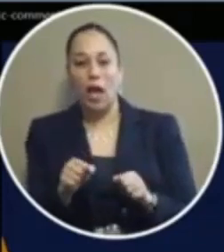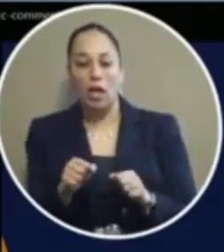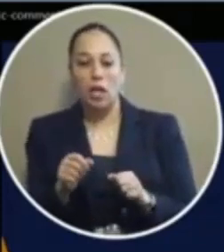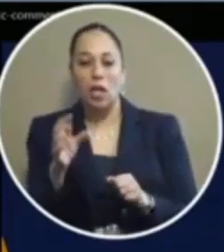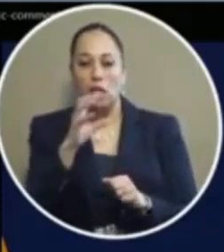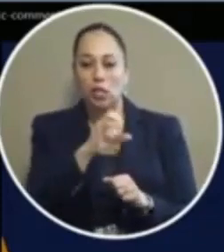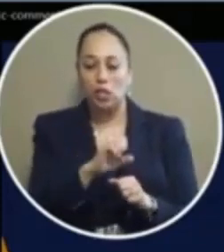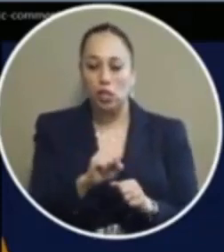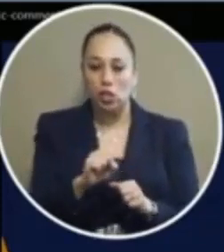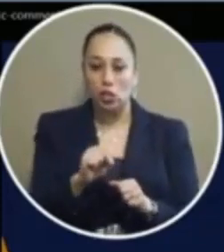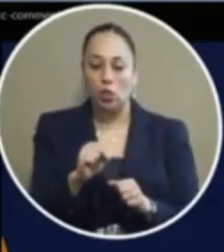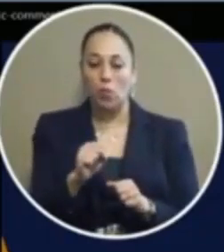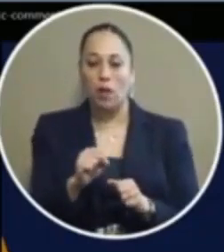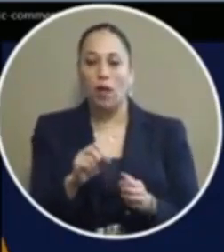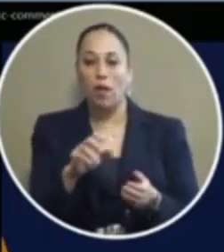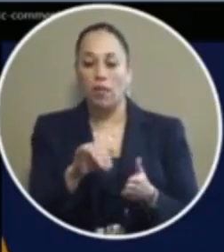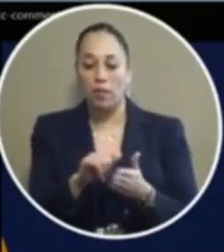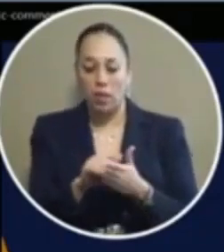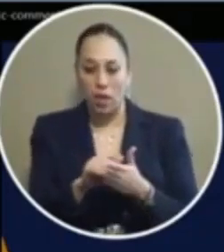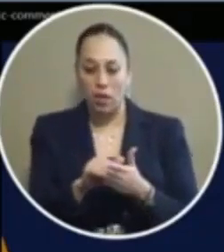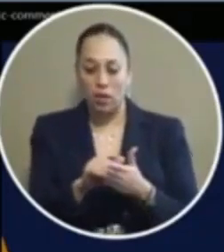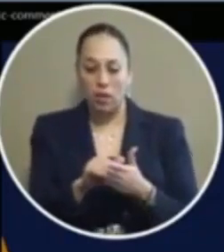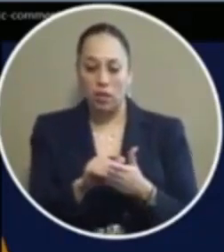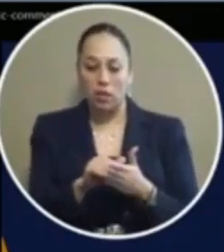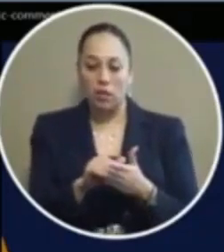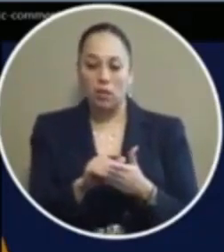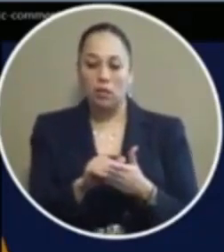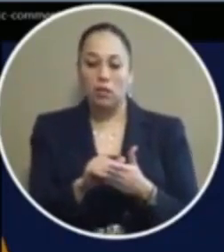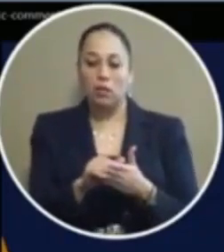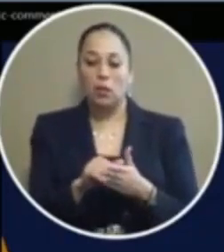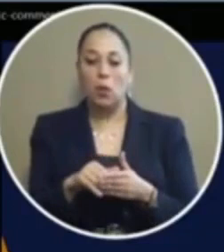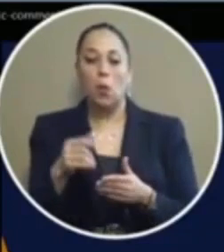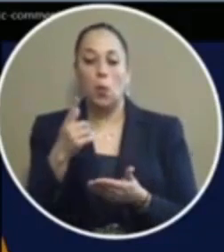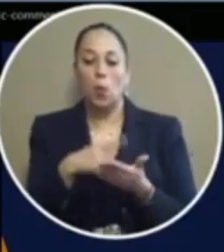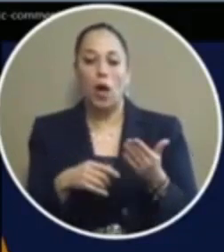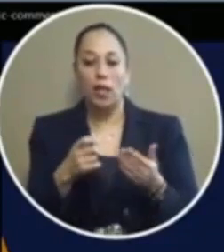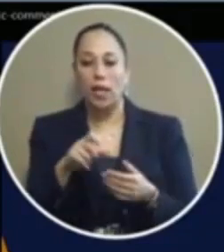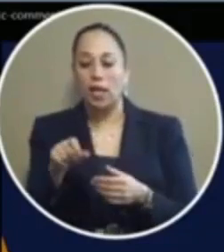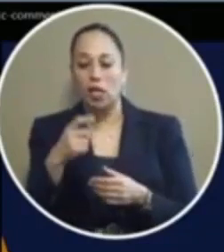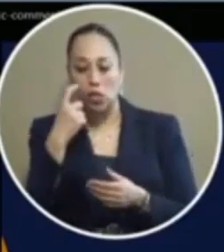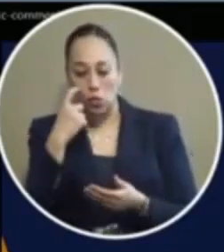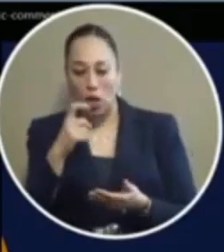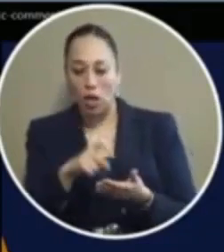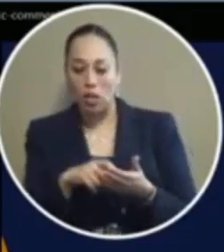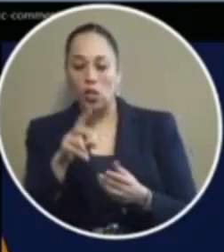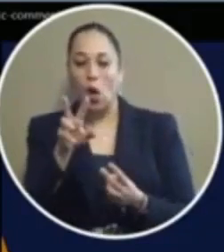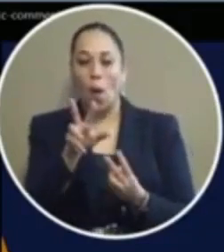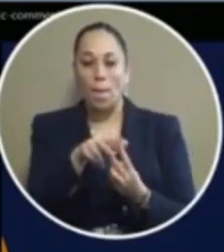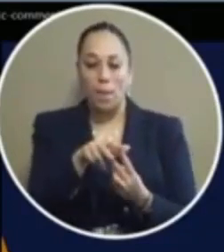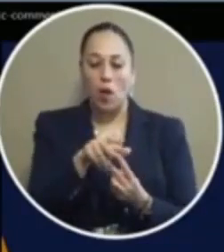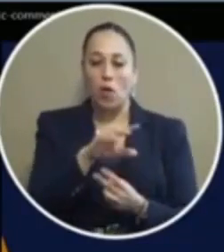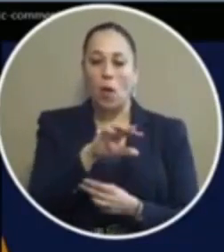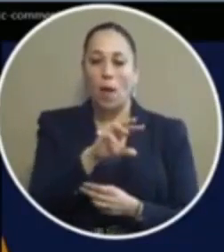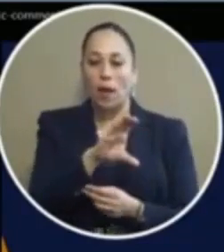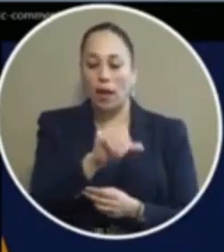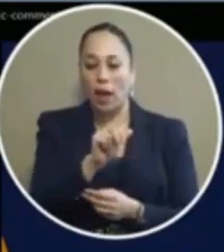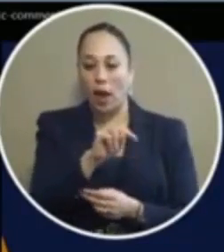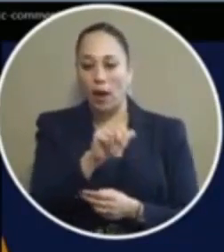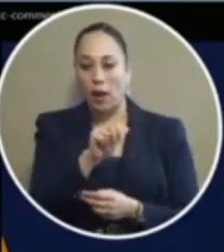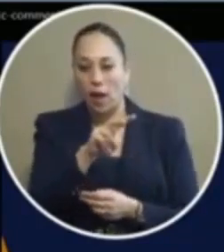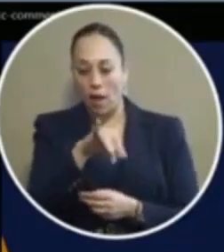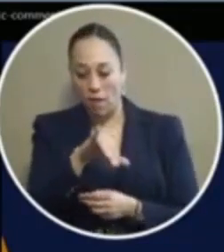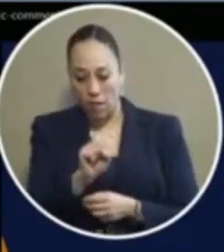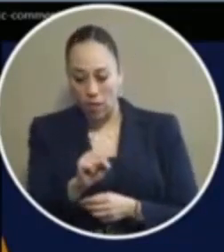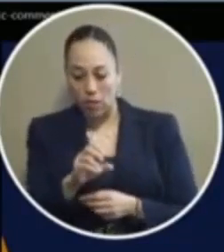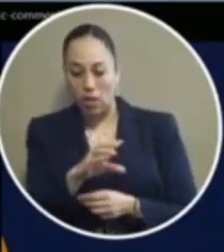no longer be the da as mr espasa elected not to run for re-election both candidates currently in the runoff election for district